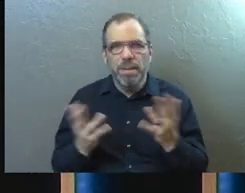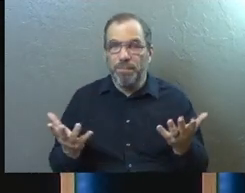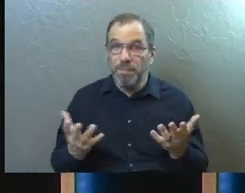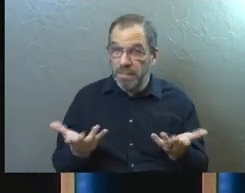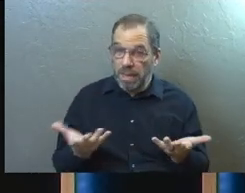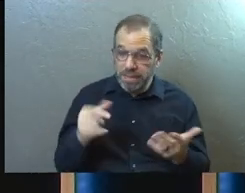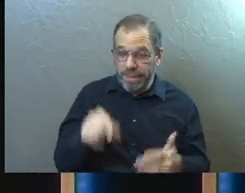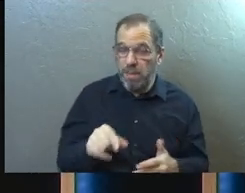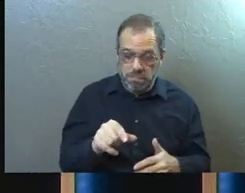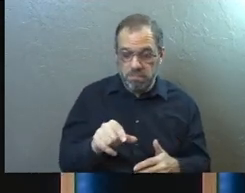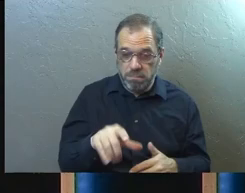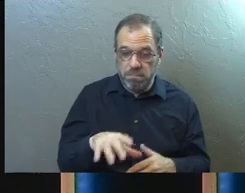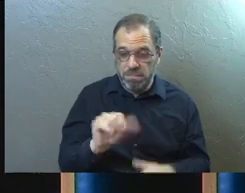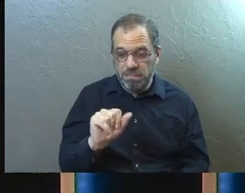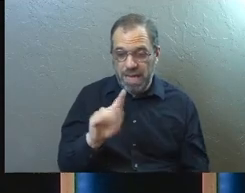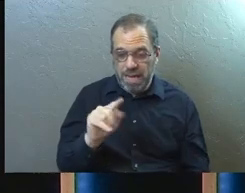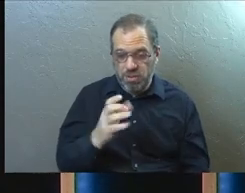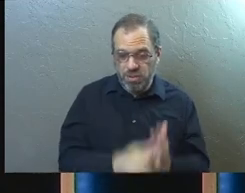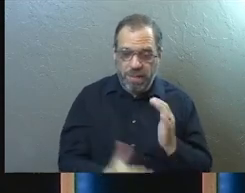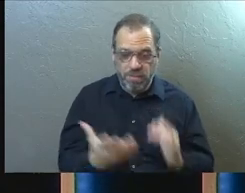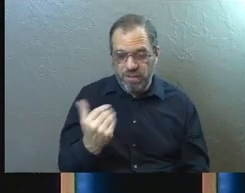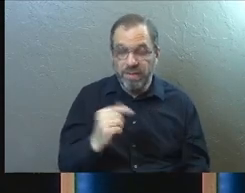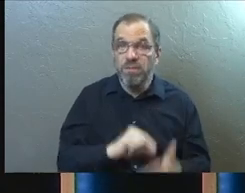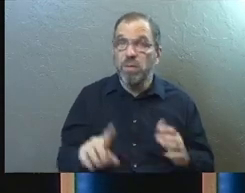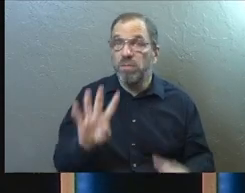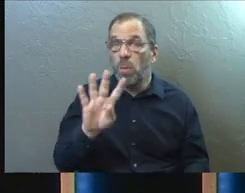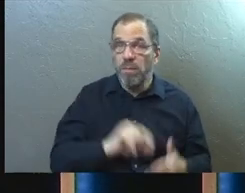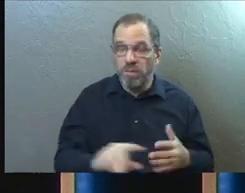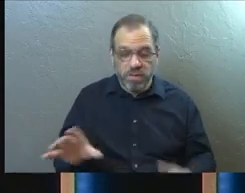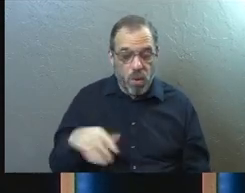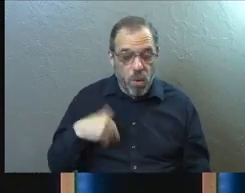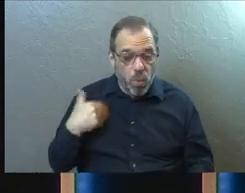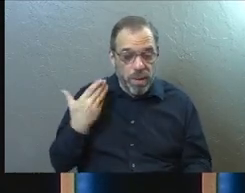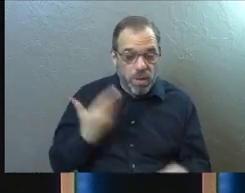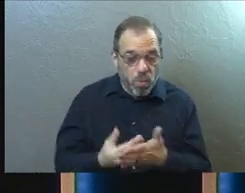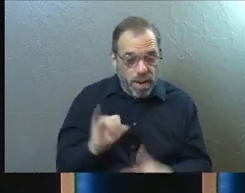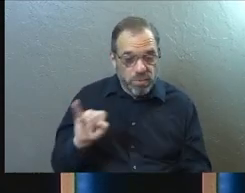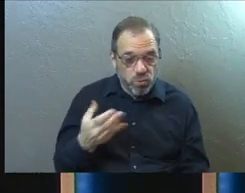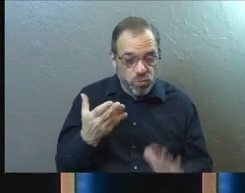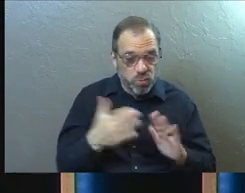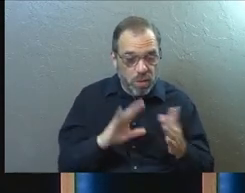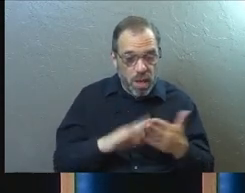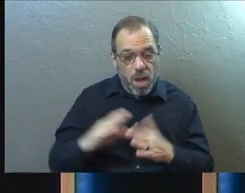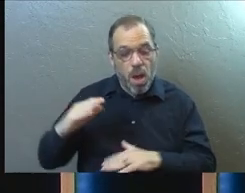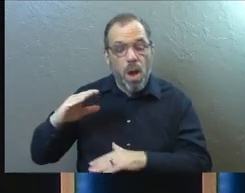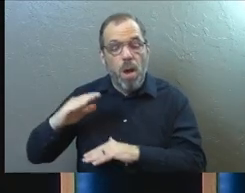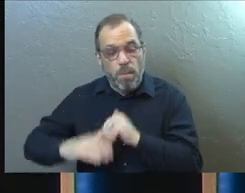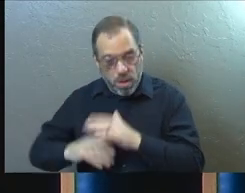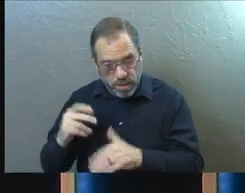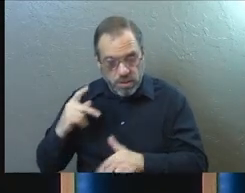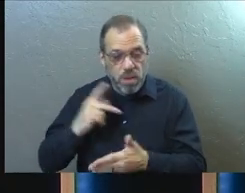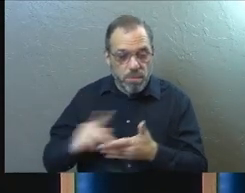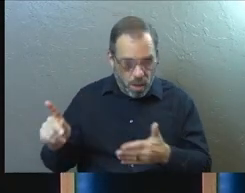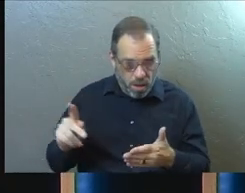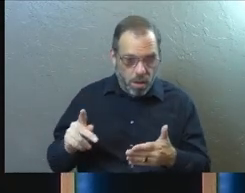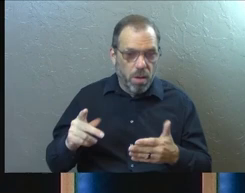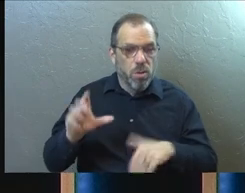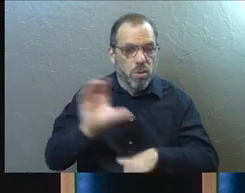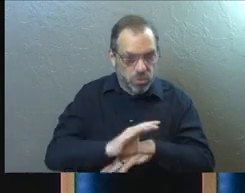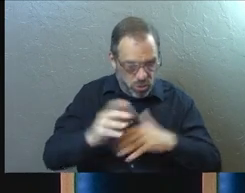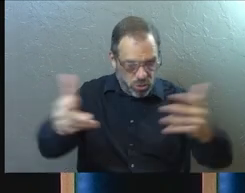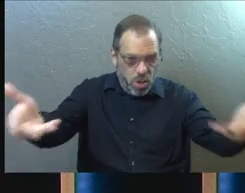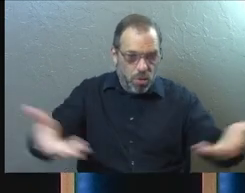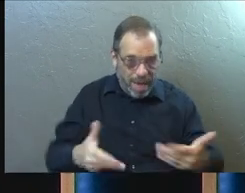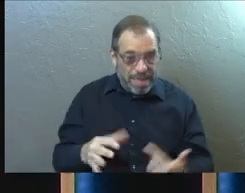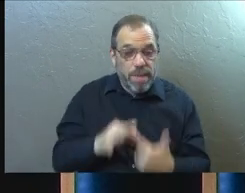That's where we're going to continue to pick this up. Acts 15 verses 4 and 5. When they arrived in Jerusalem, Barnabas and Paul were welcomed by the whole church,